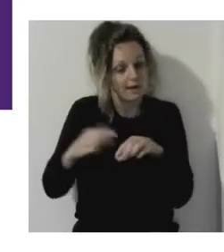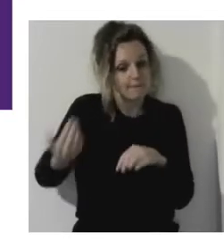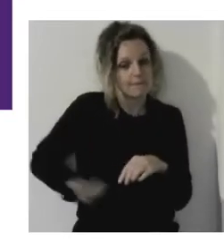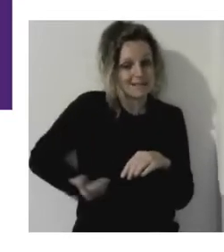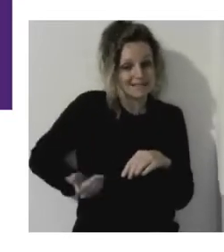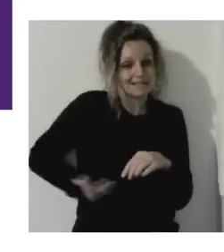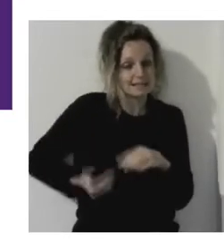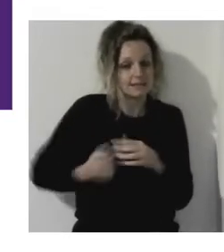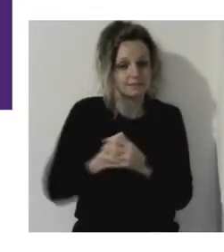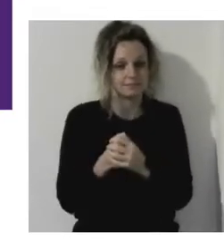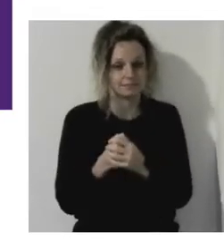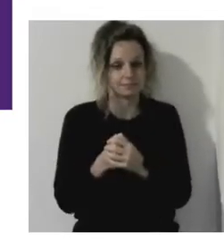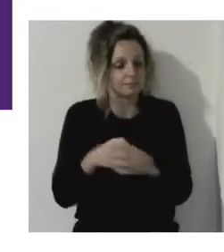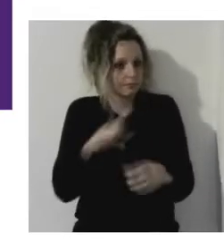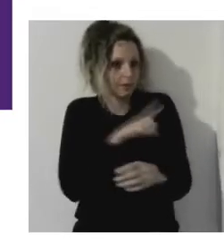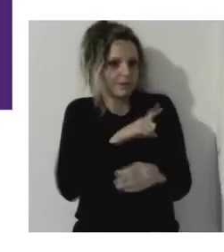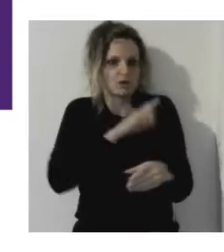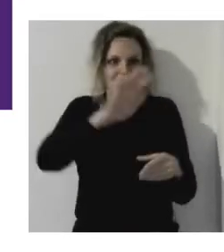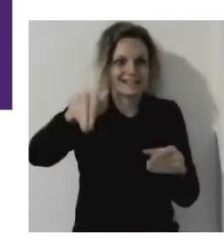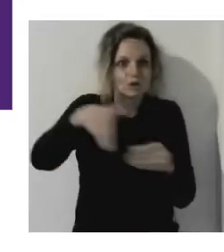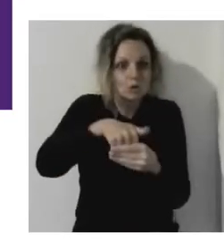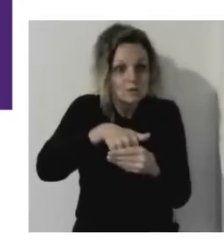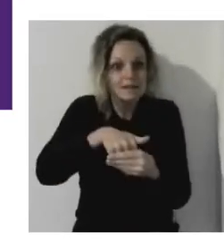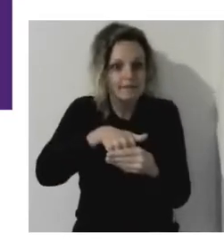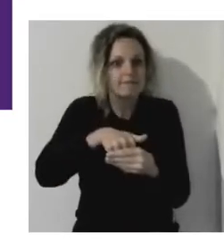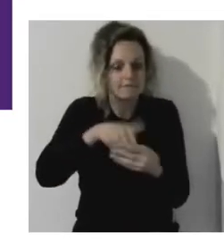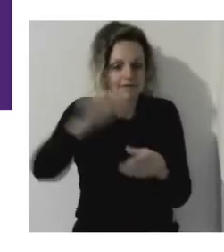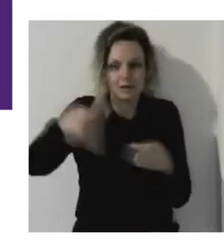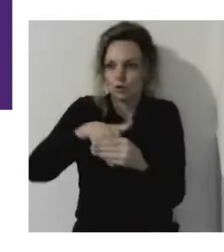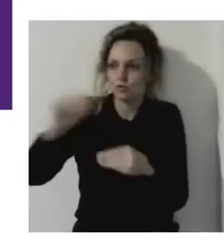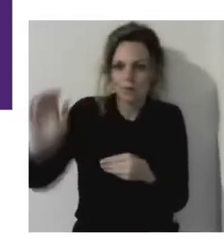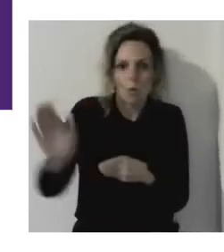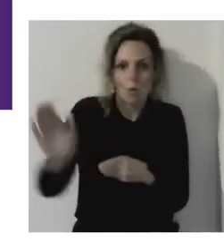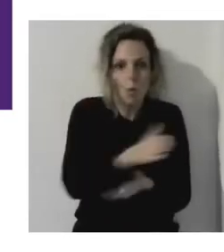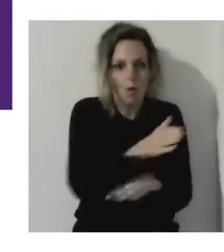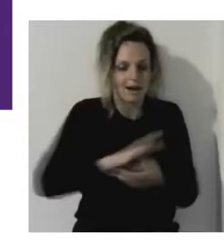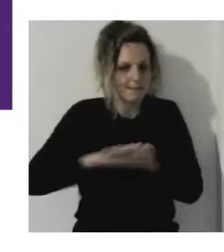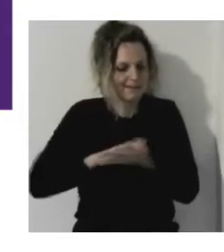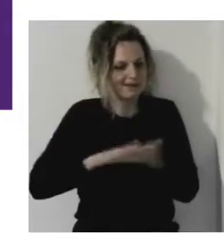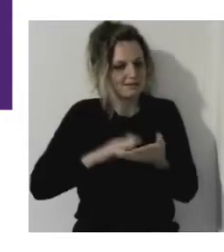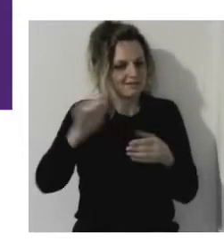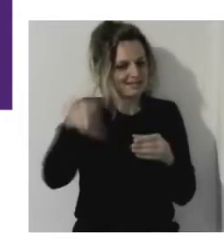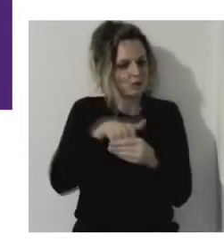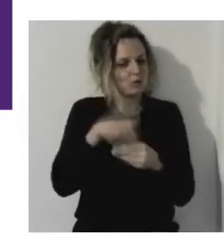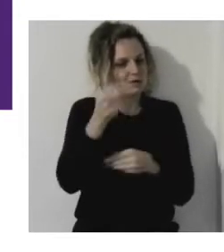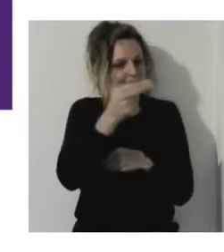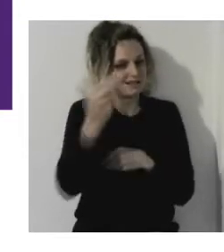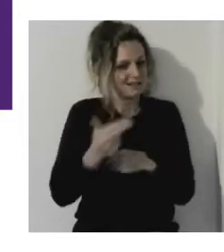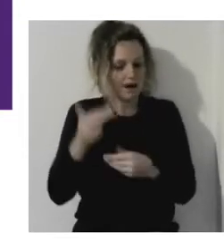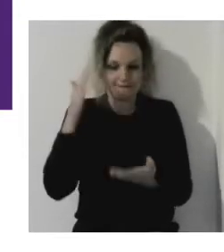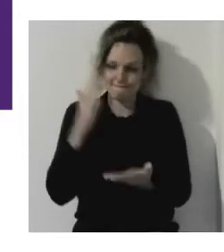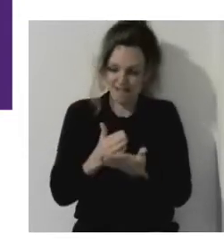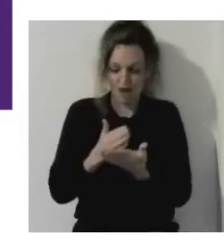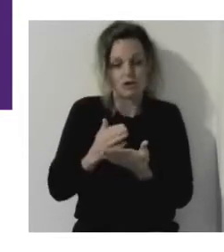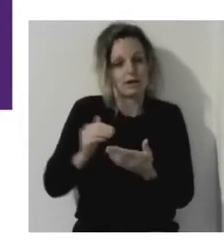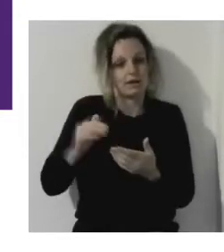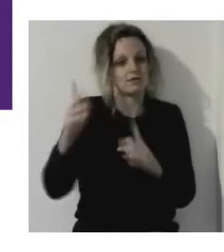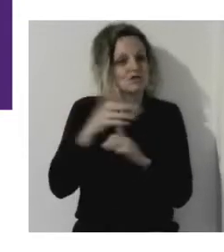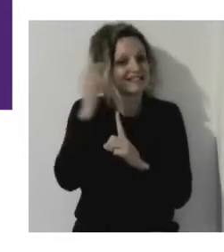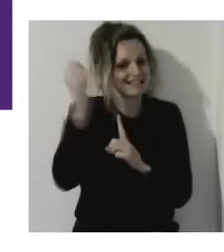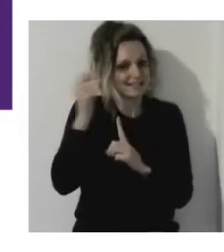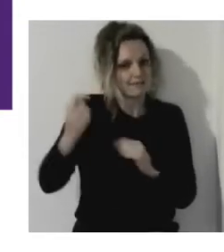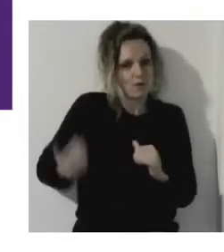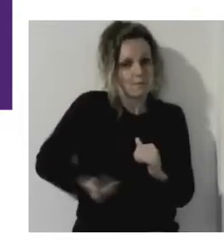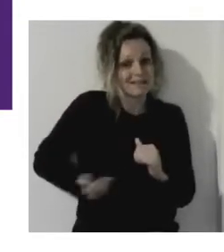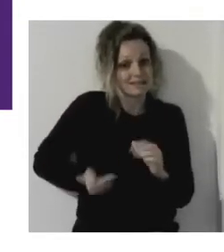what I think is a really, really interesting story. And it just shows that inclusive design is a very successful business strategy. It's,